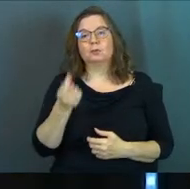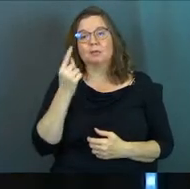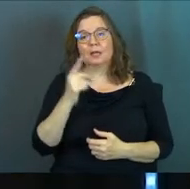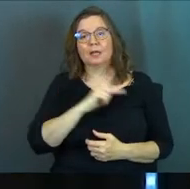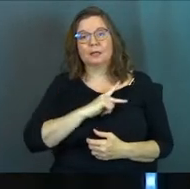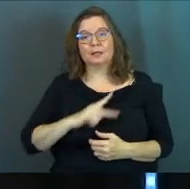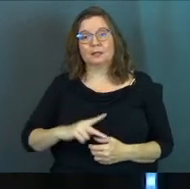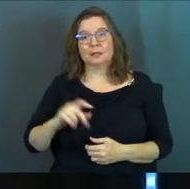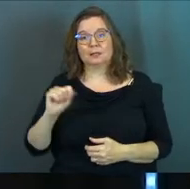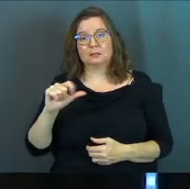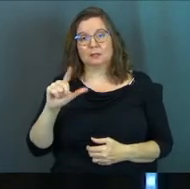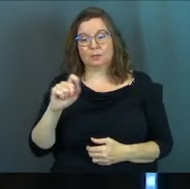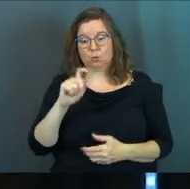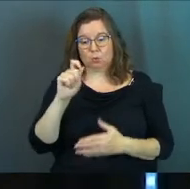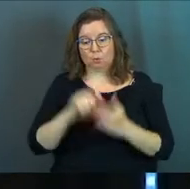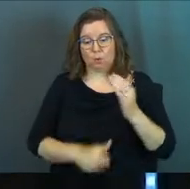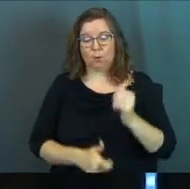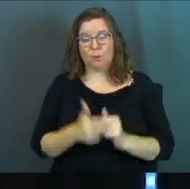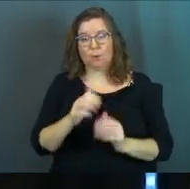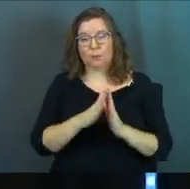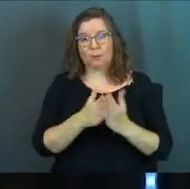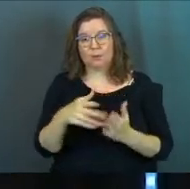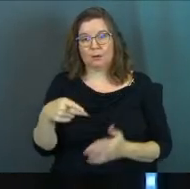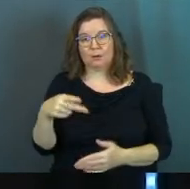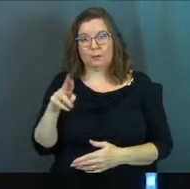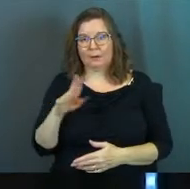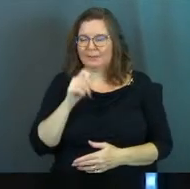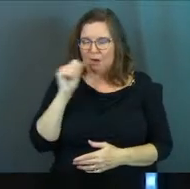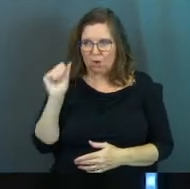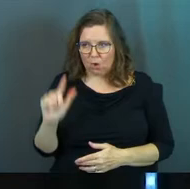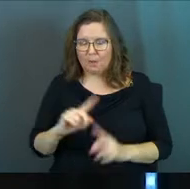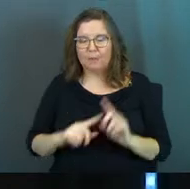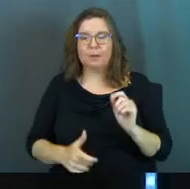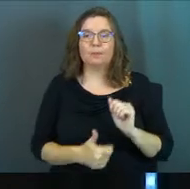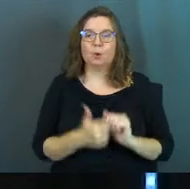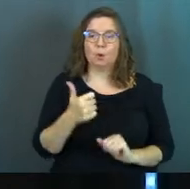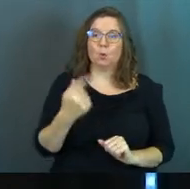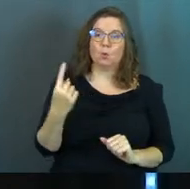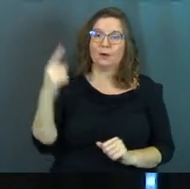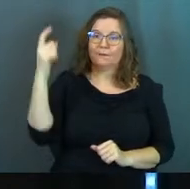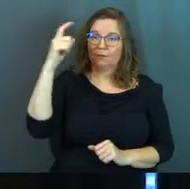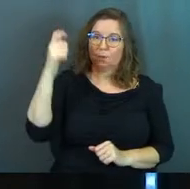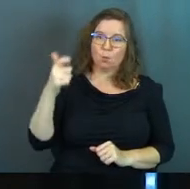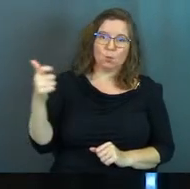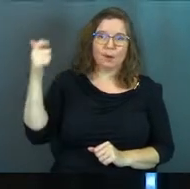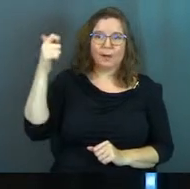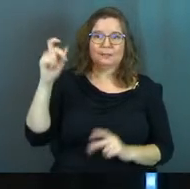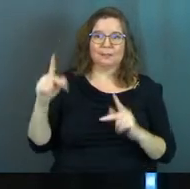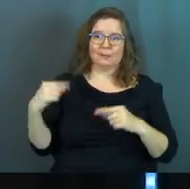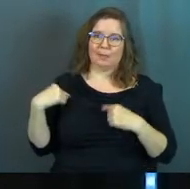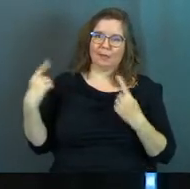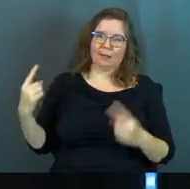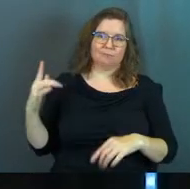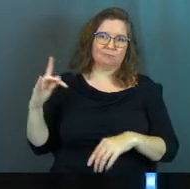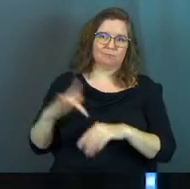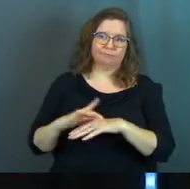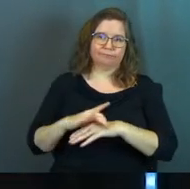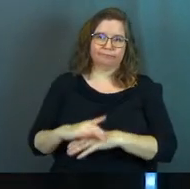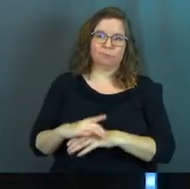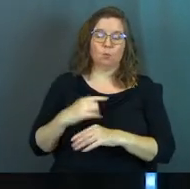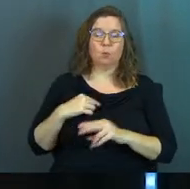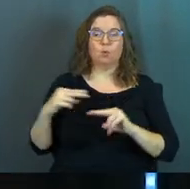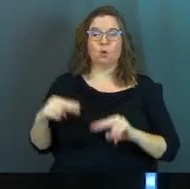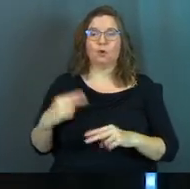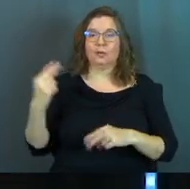understand King Solomon who wrote most of the book of Proverbs, not all of it, but most, one of the wisest people that ever lived. We're gonna